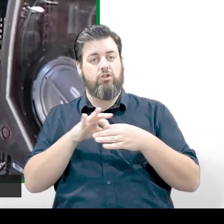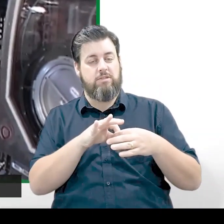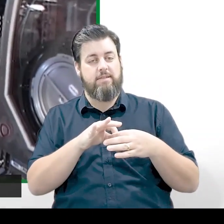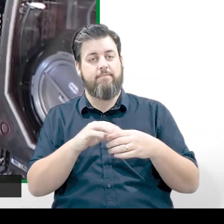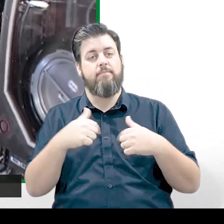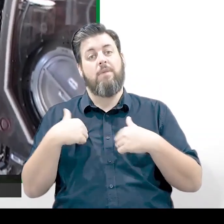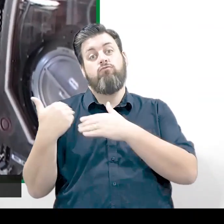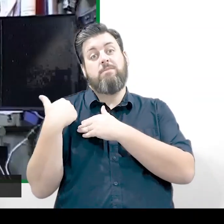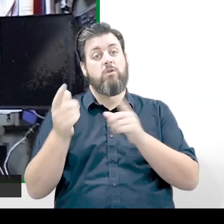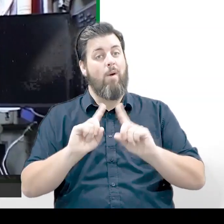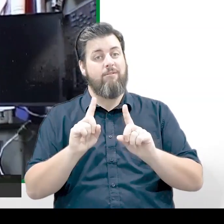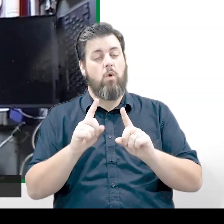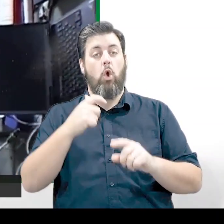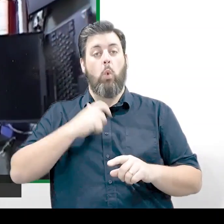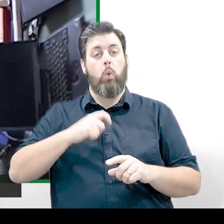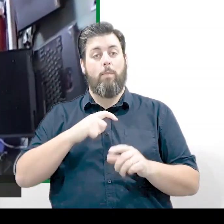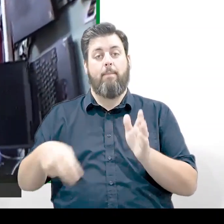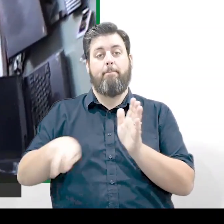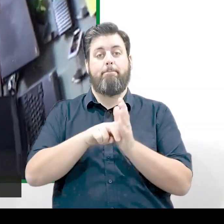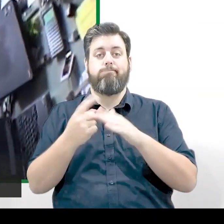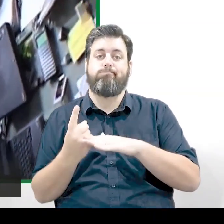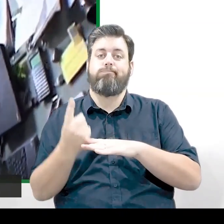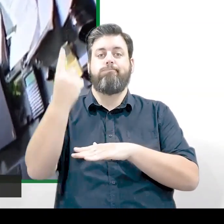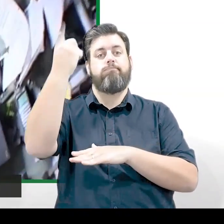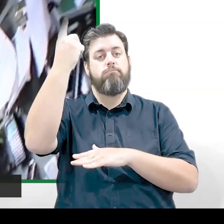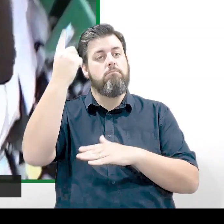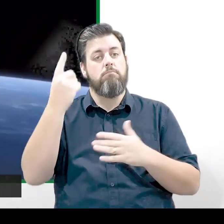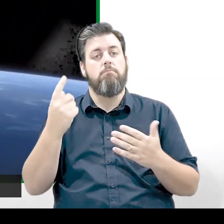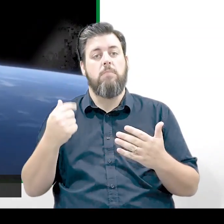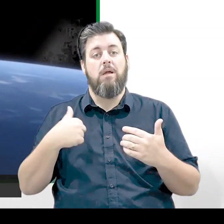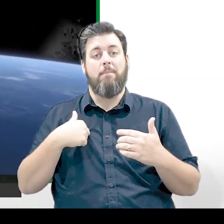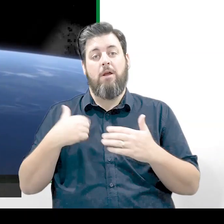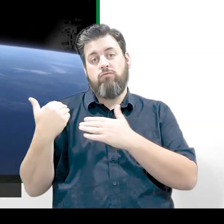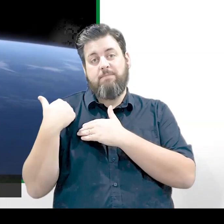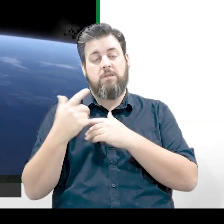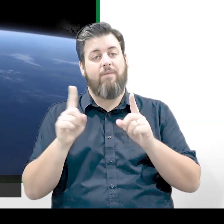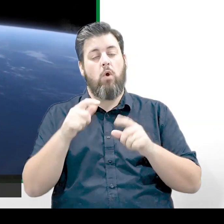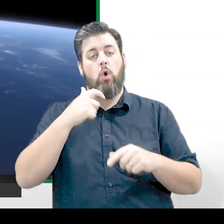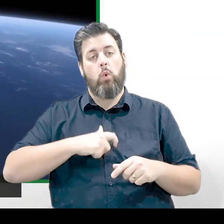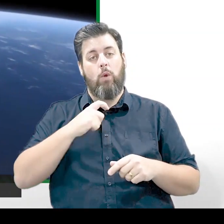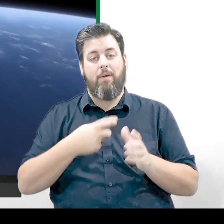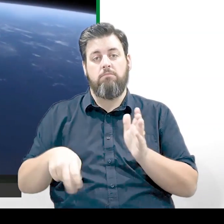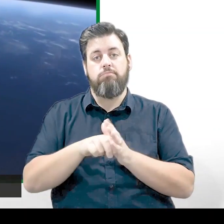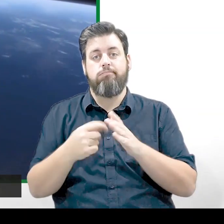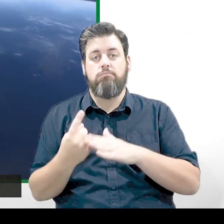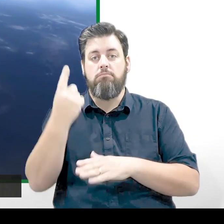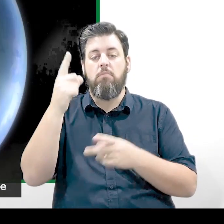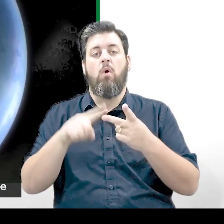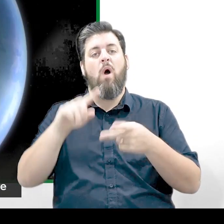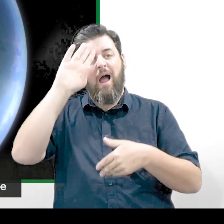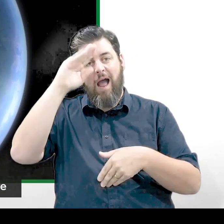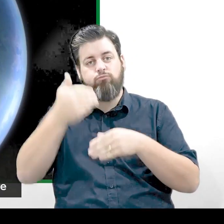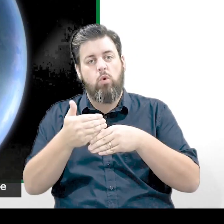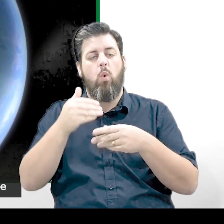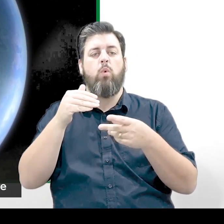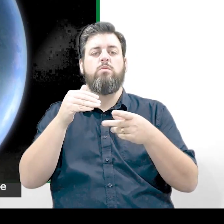human space flight for the UK. So I'm in charge of human space flight and astronauts and all the amazing